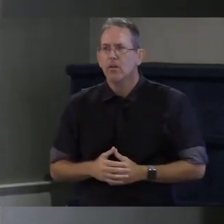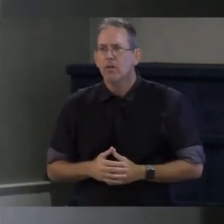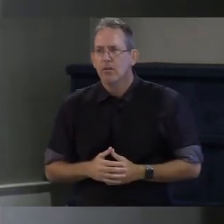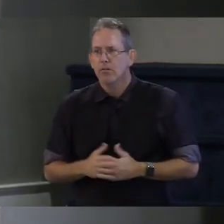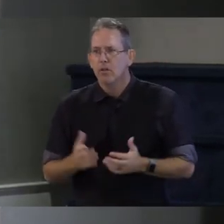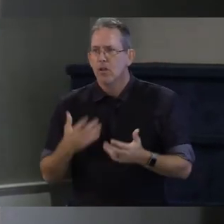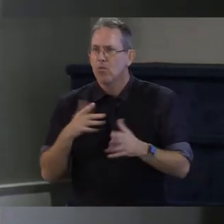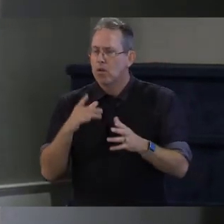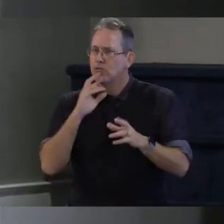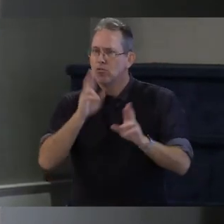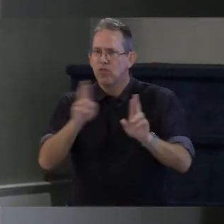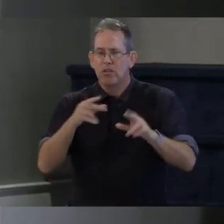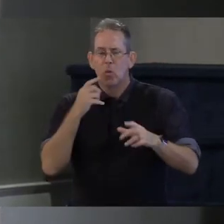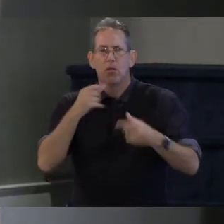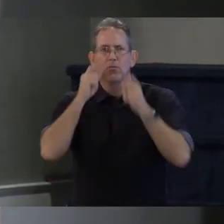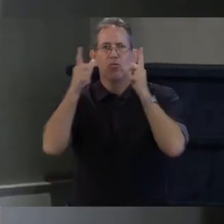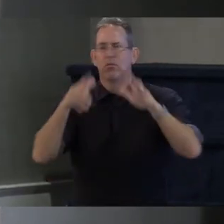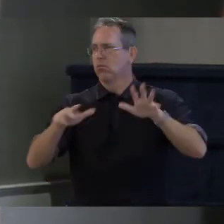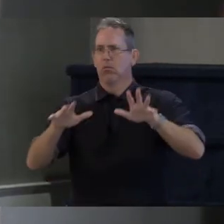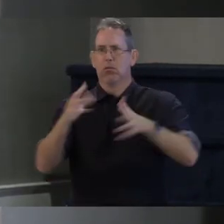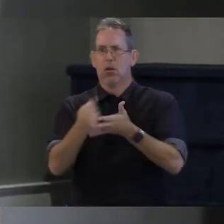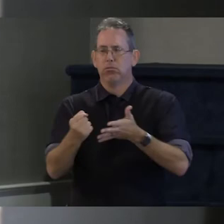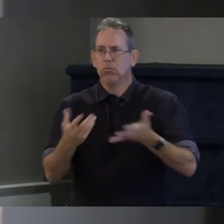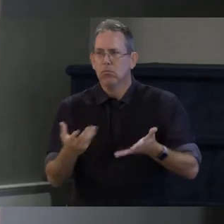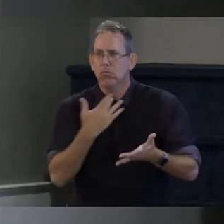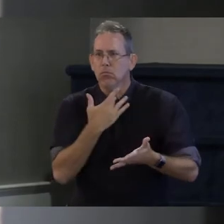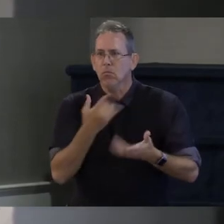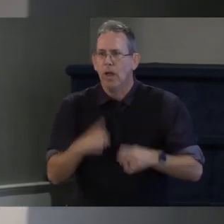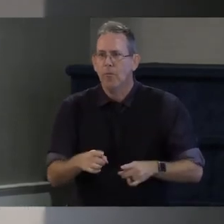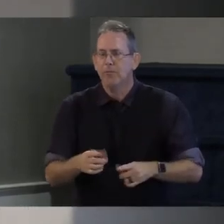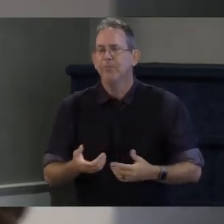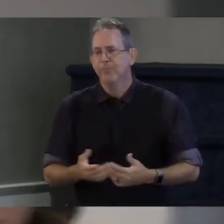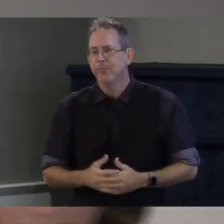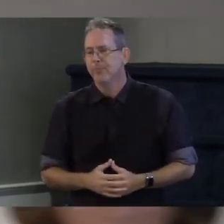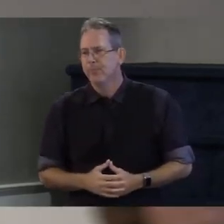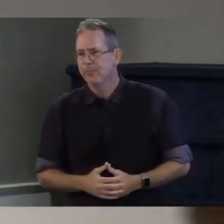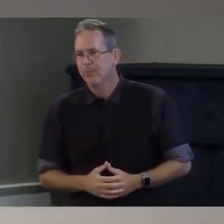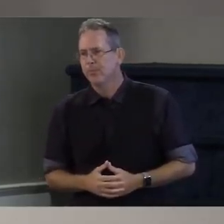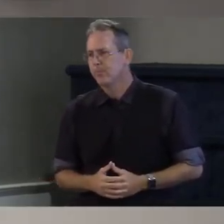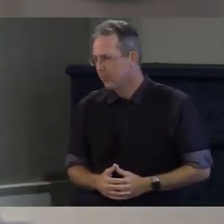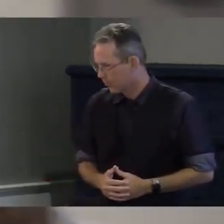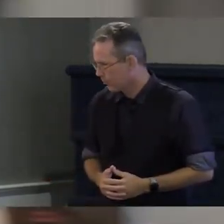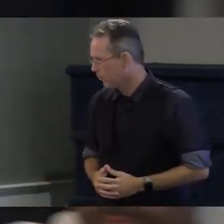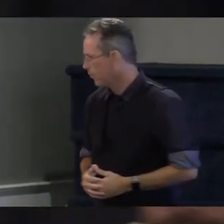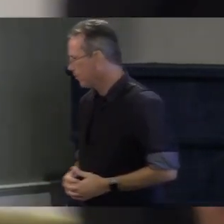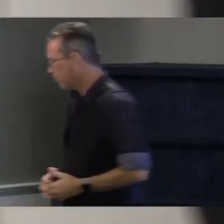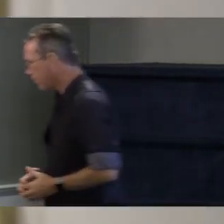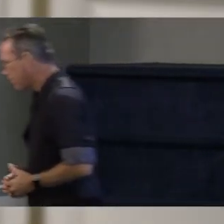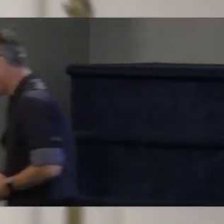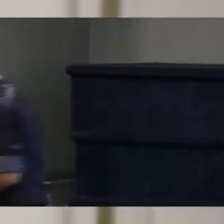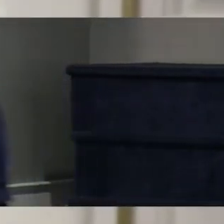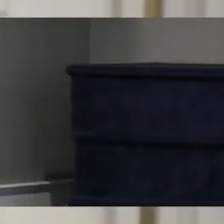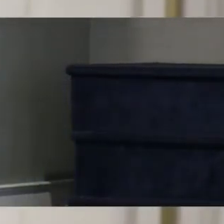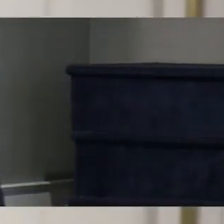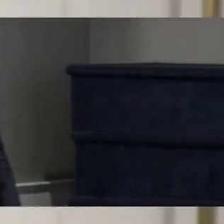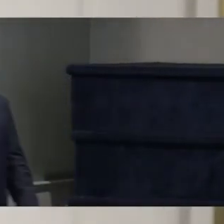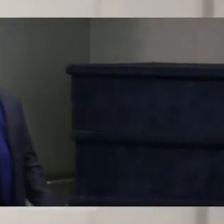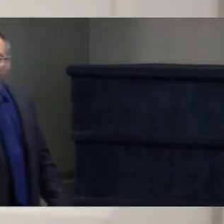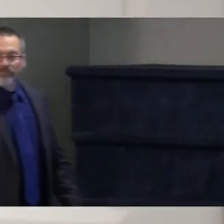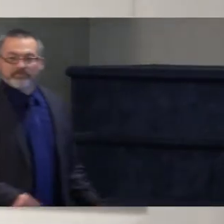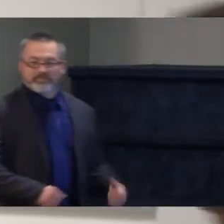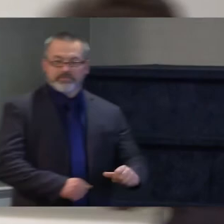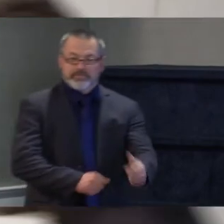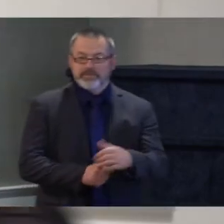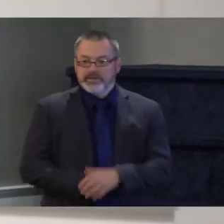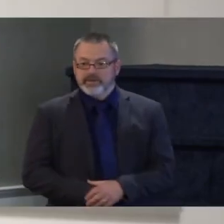becca ballant will begin with you for this next question which is how are you including